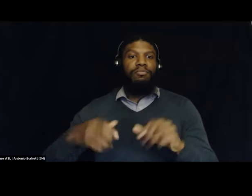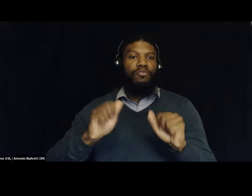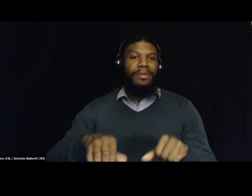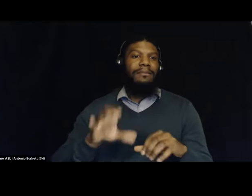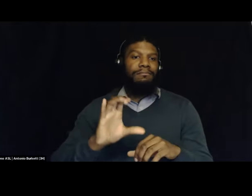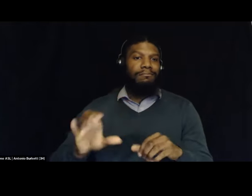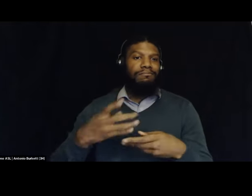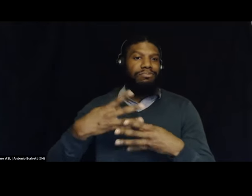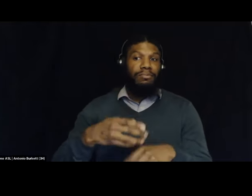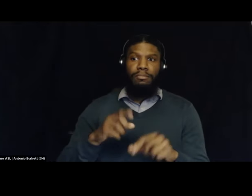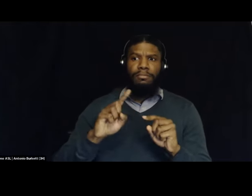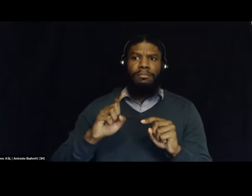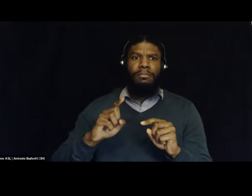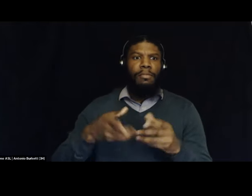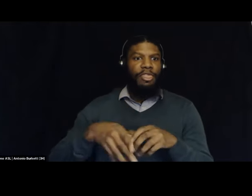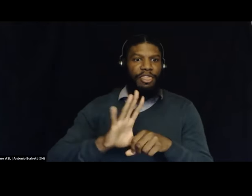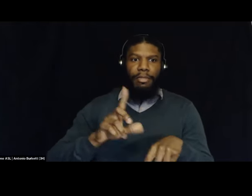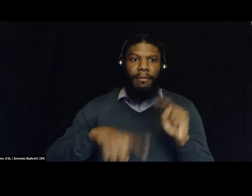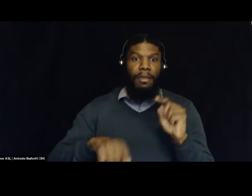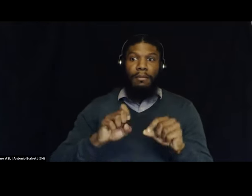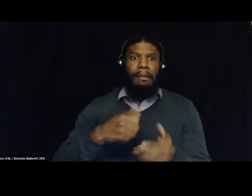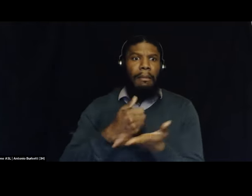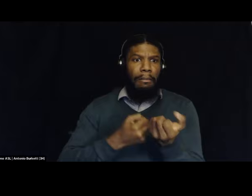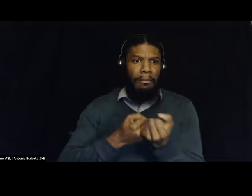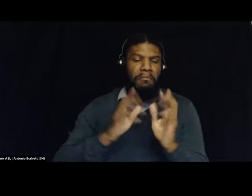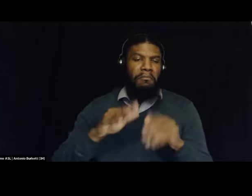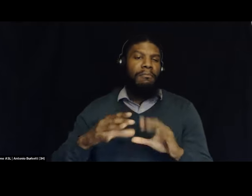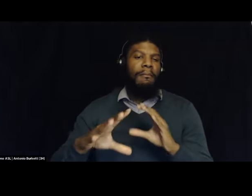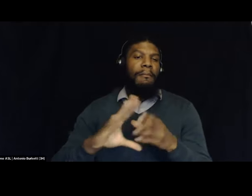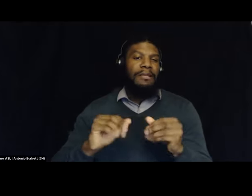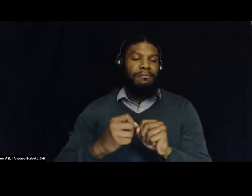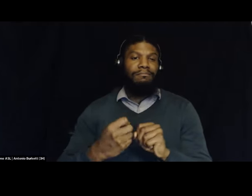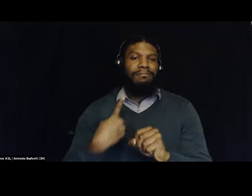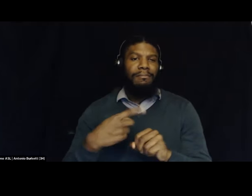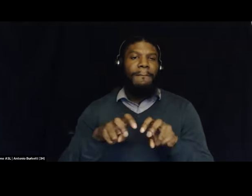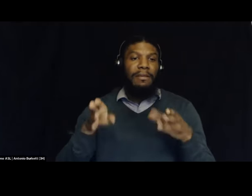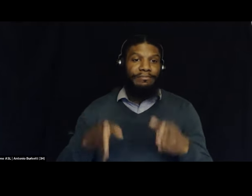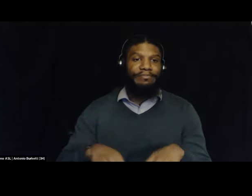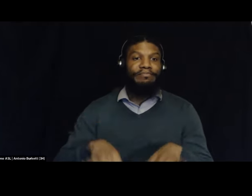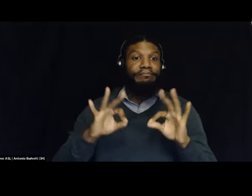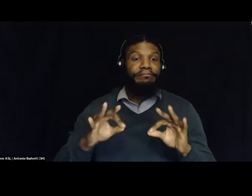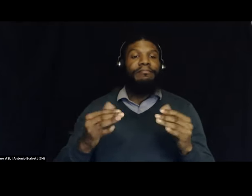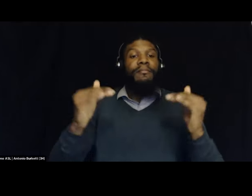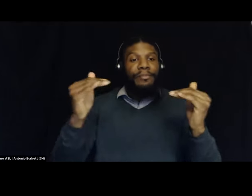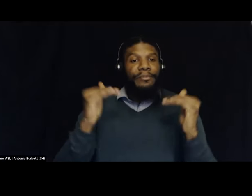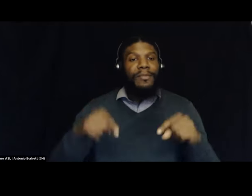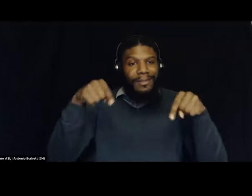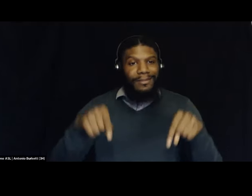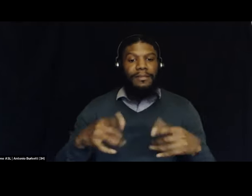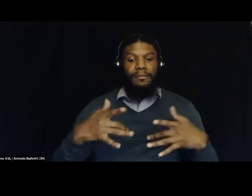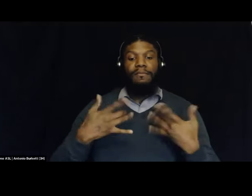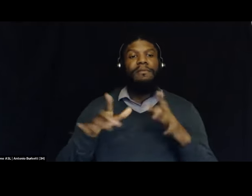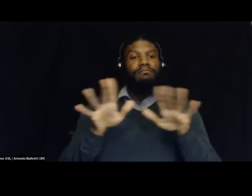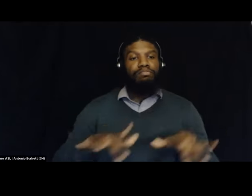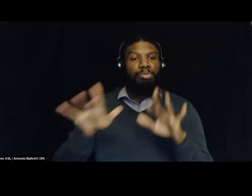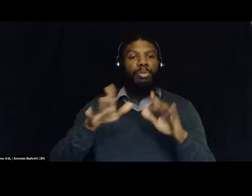to message any of the panelists. This webinar is being recorded and will send the video of the event to all of the registrants and